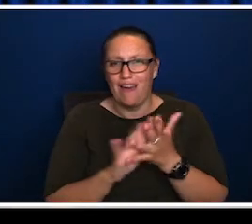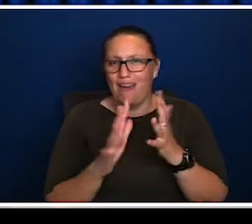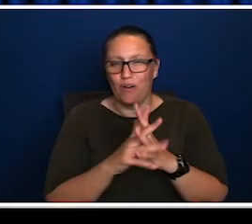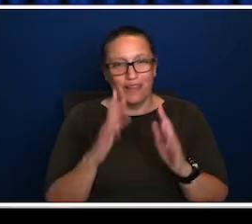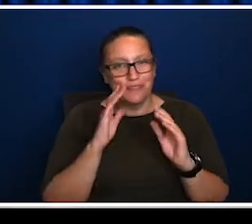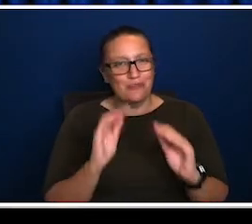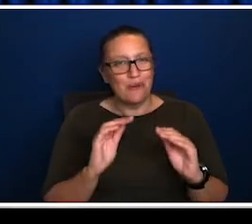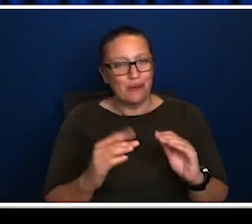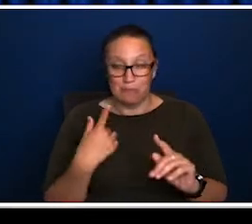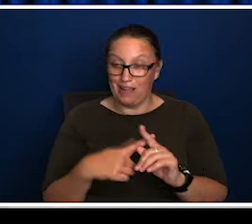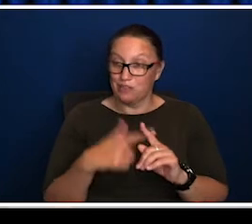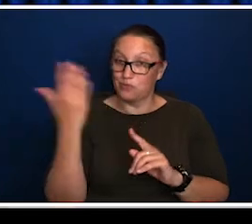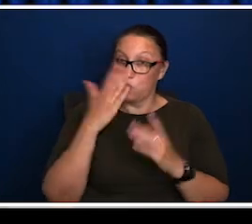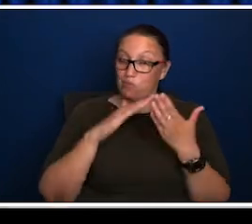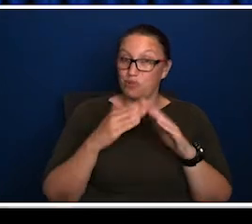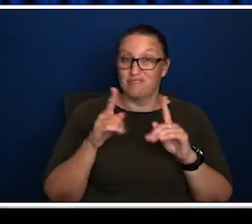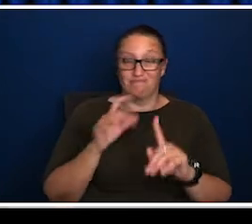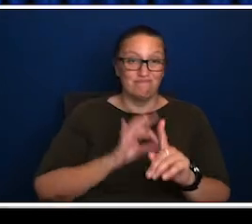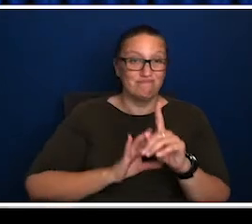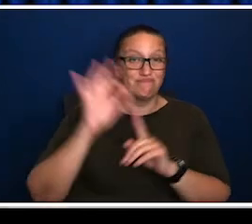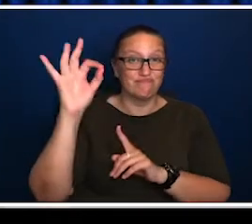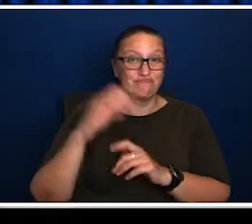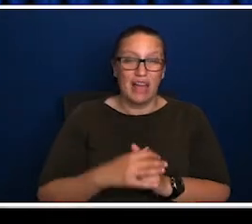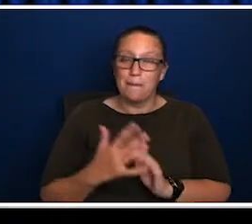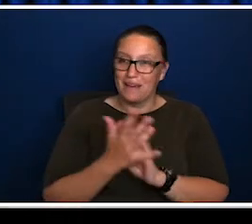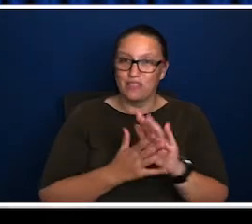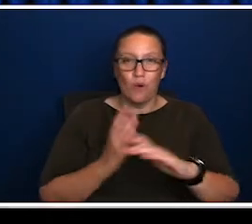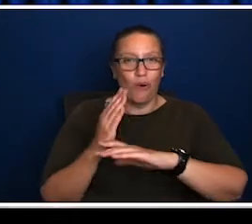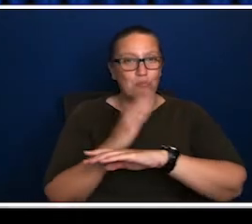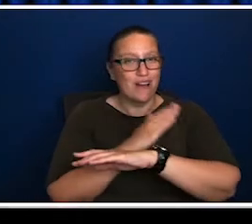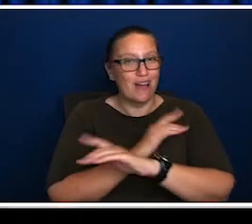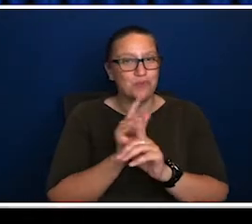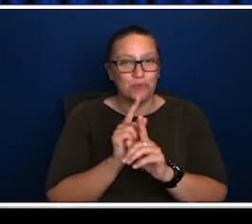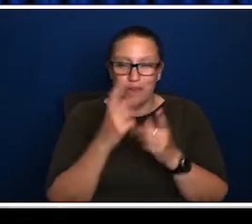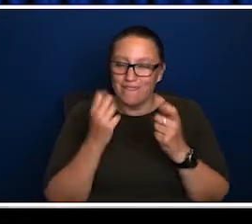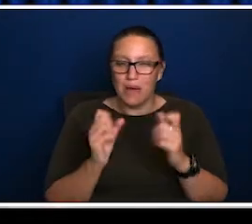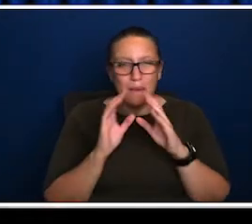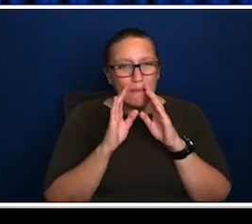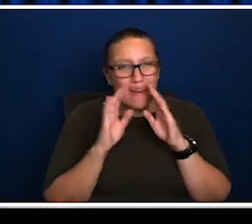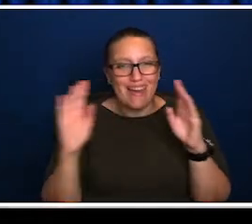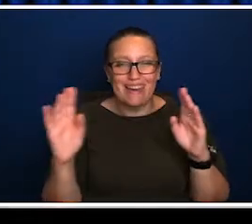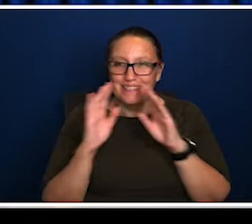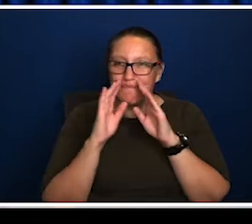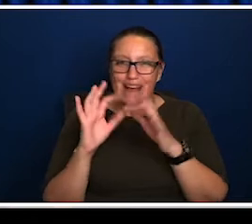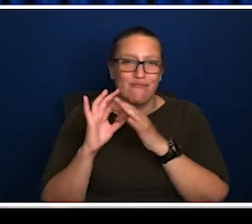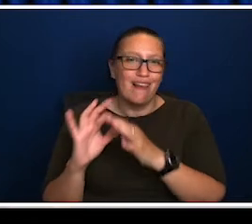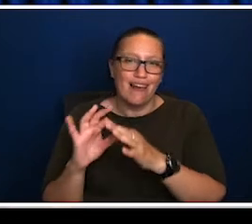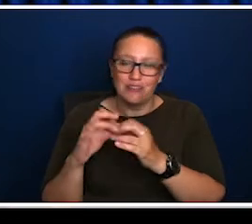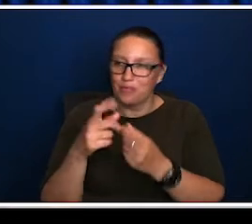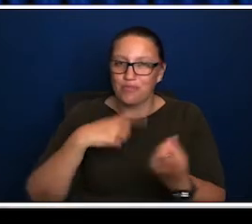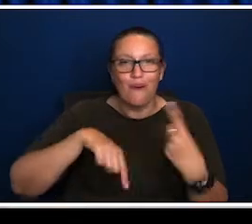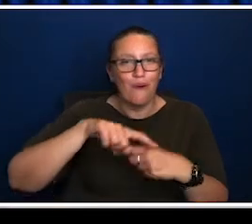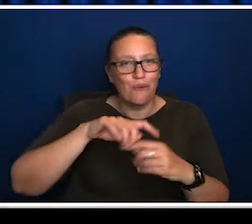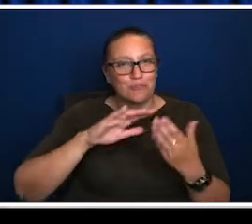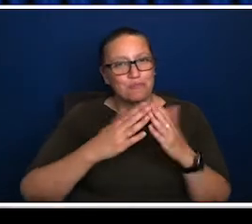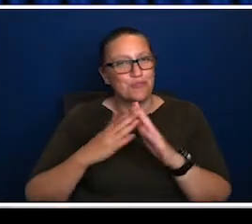happiness and satisfaction in terms of their teaching work. And on the school community, the parents and so on, it brought them closer. And